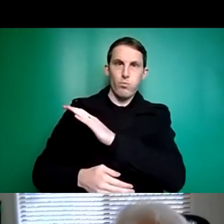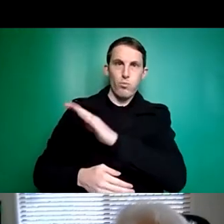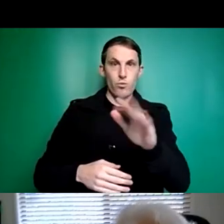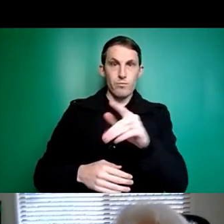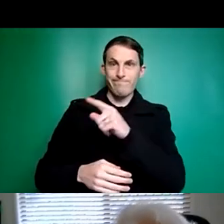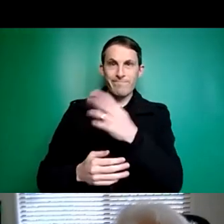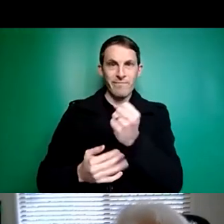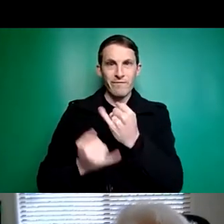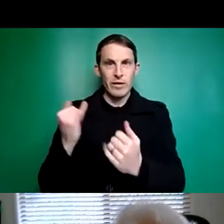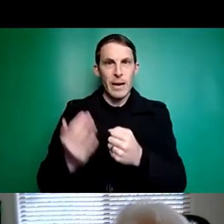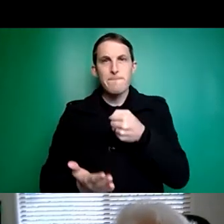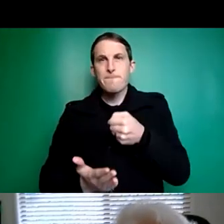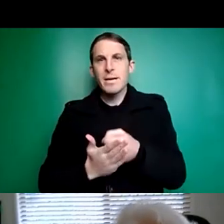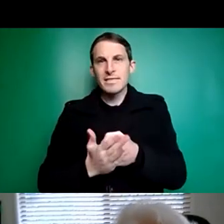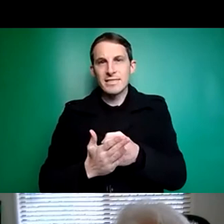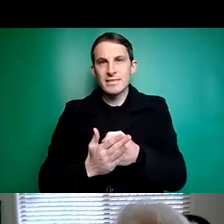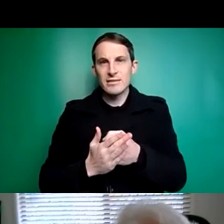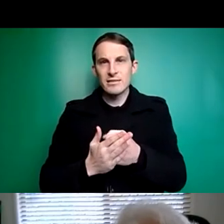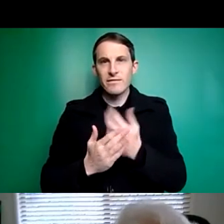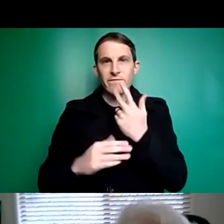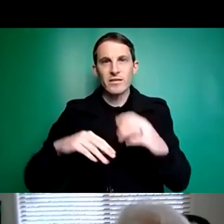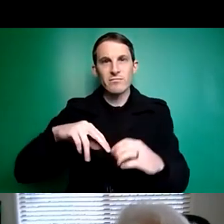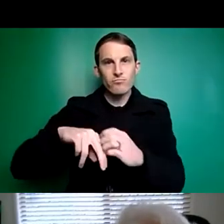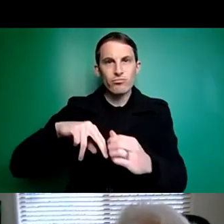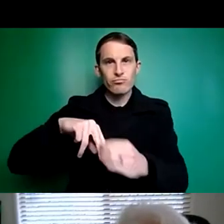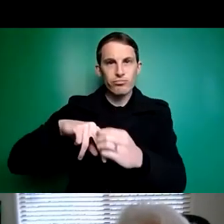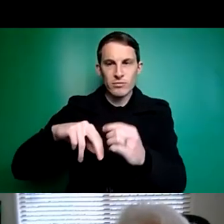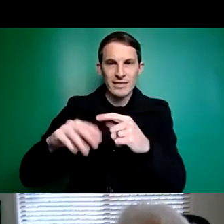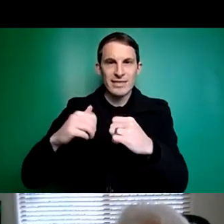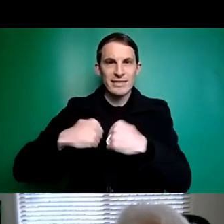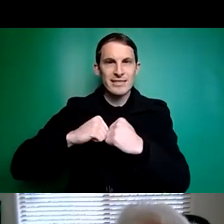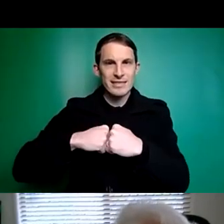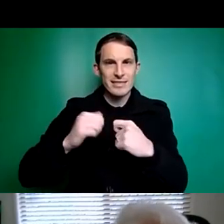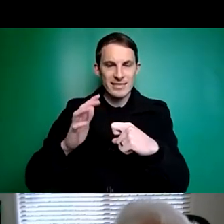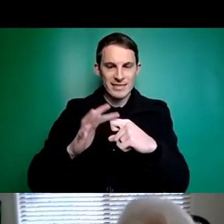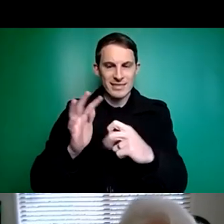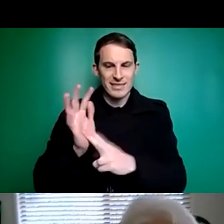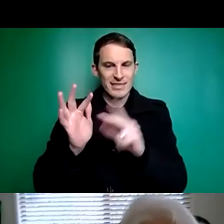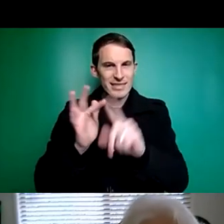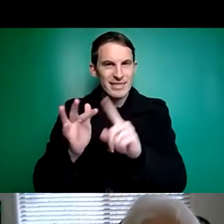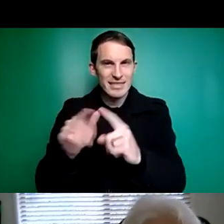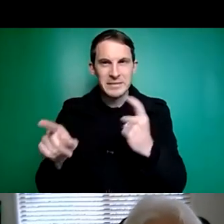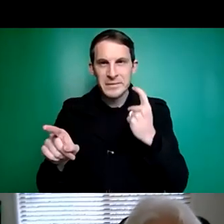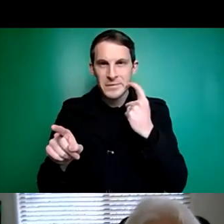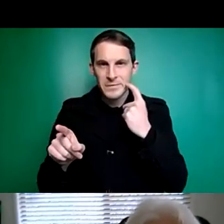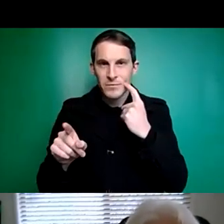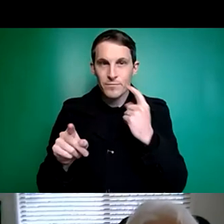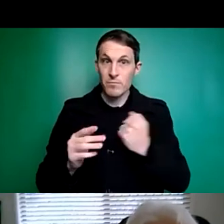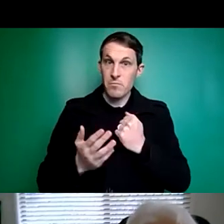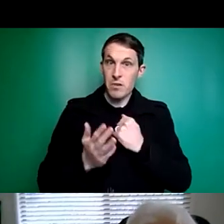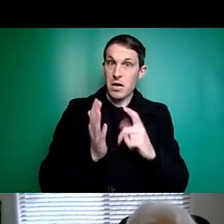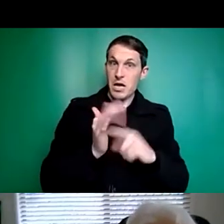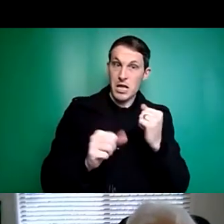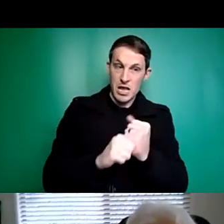basic prosthesis, the knees quite simple and as such, my leg prevents me from falling.